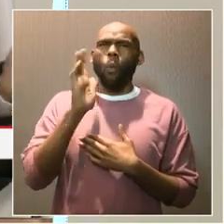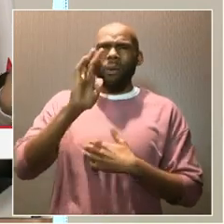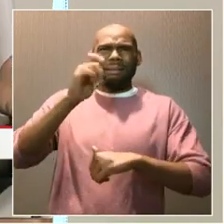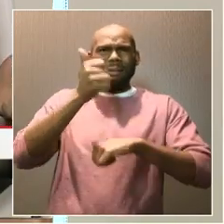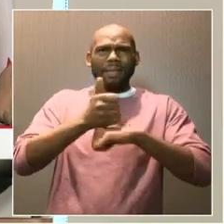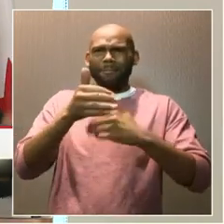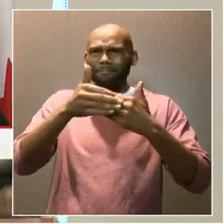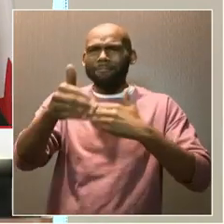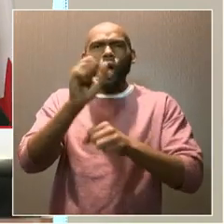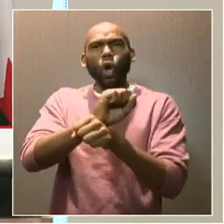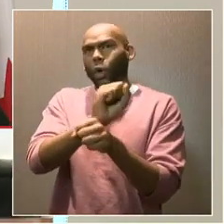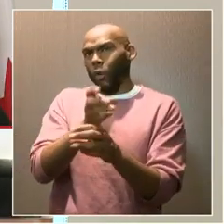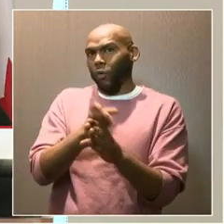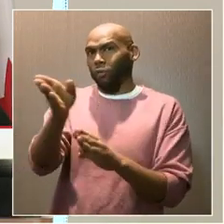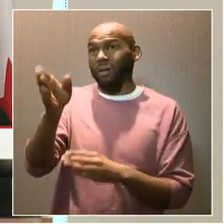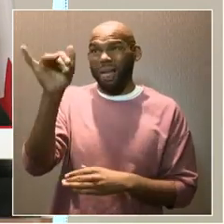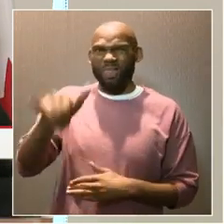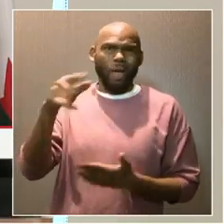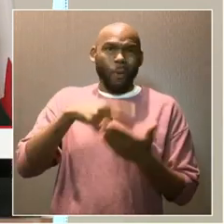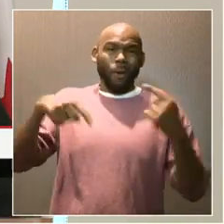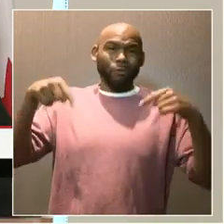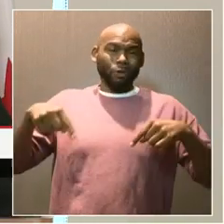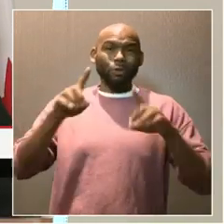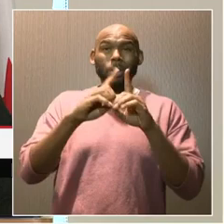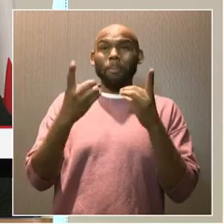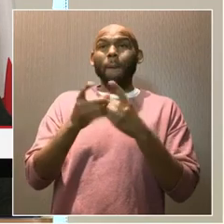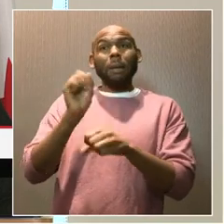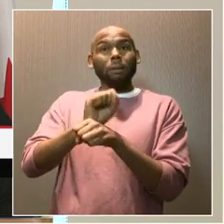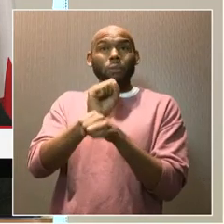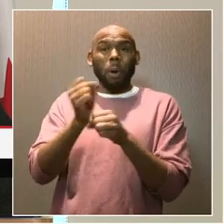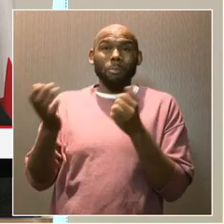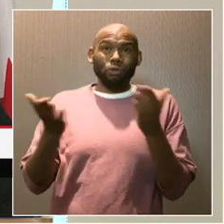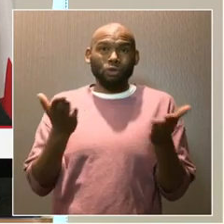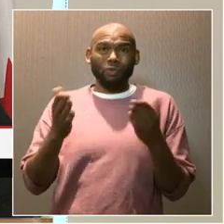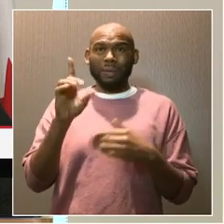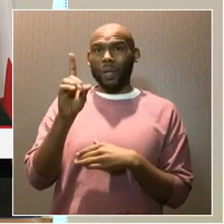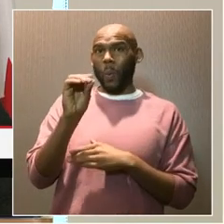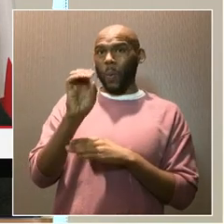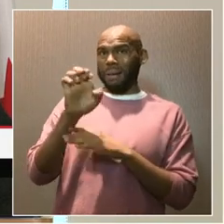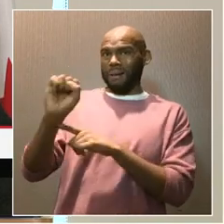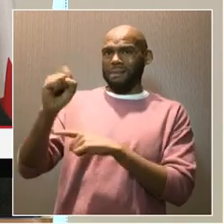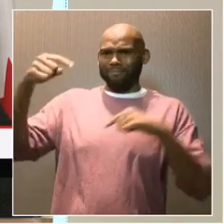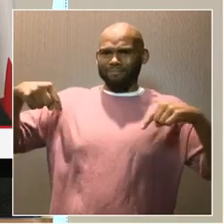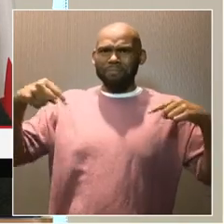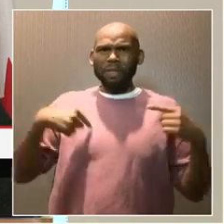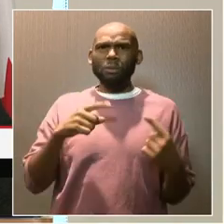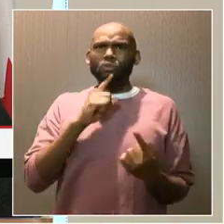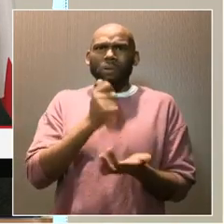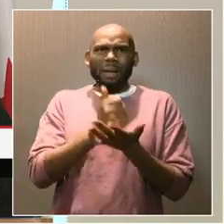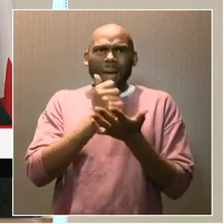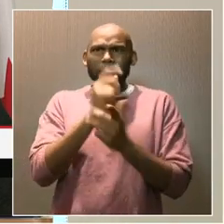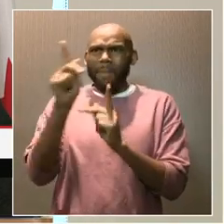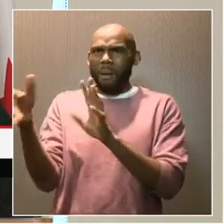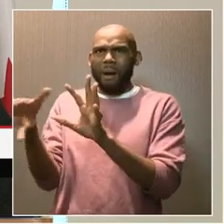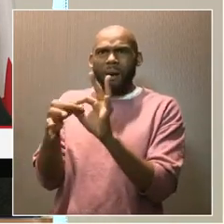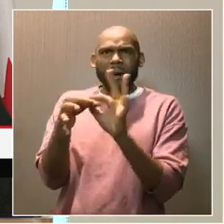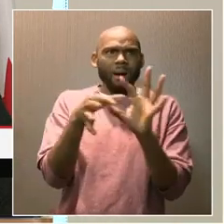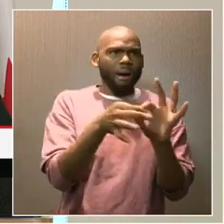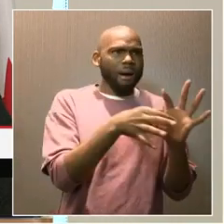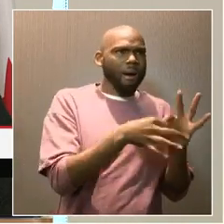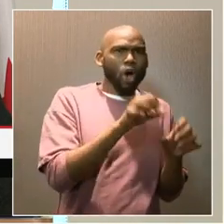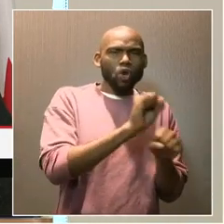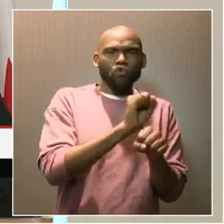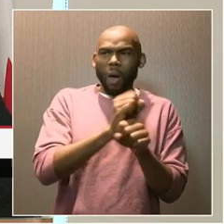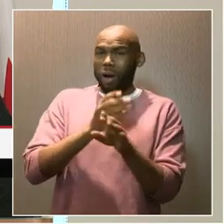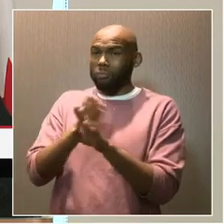And that's what we do at the Department of Employment Services, is that we help people connect to careers and opportunities that